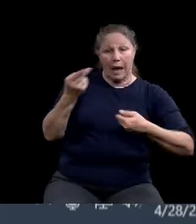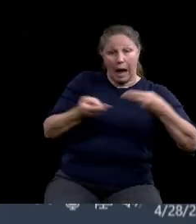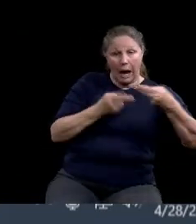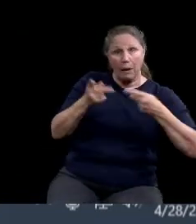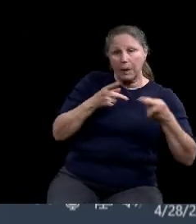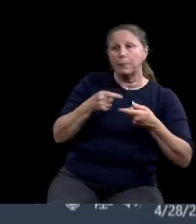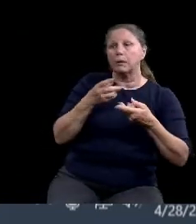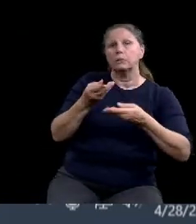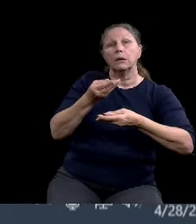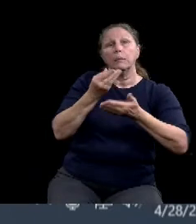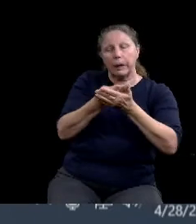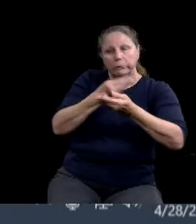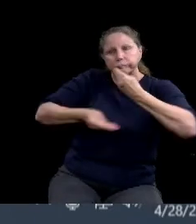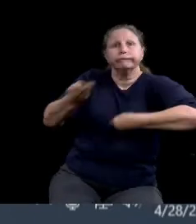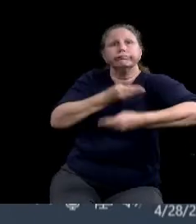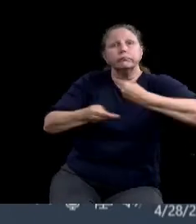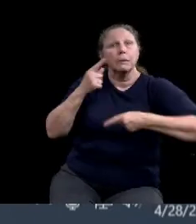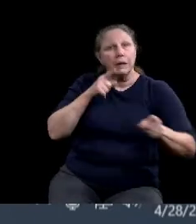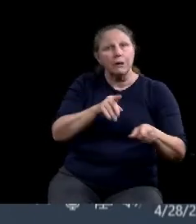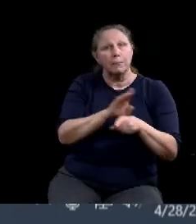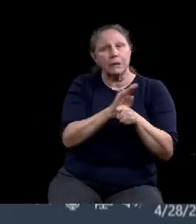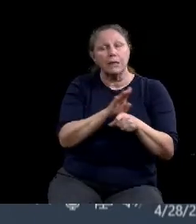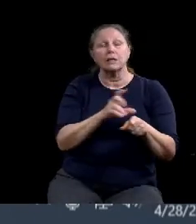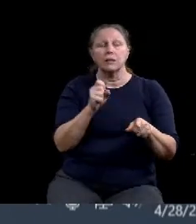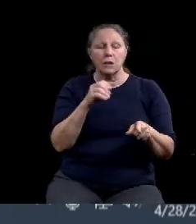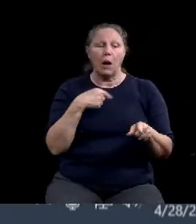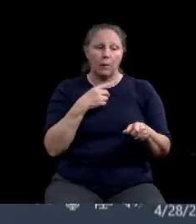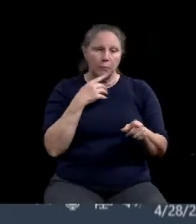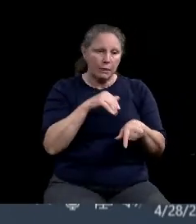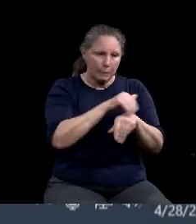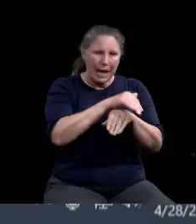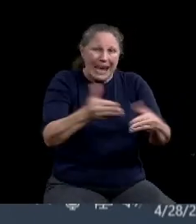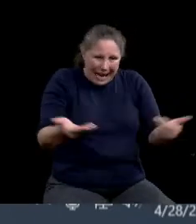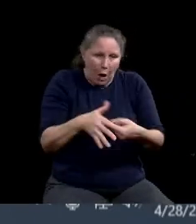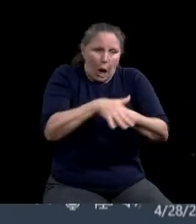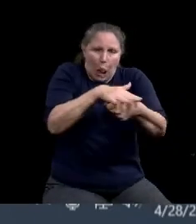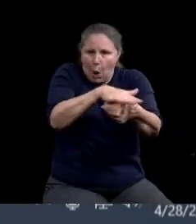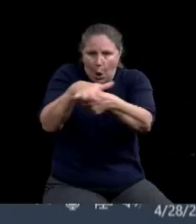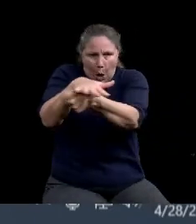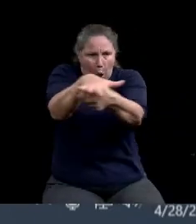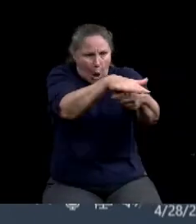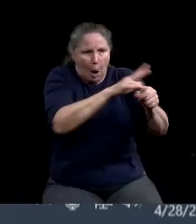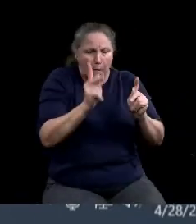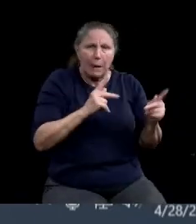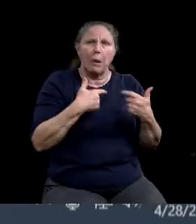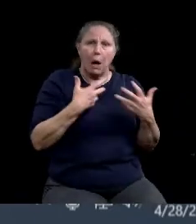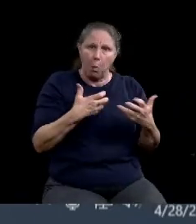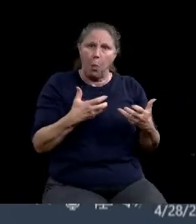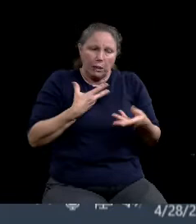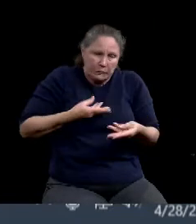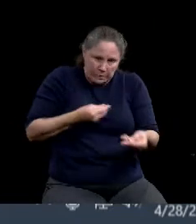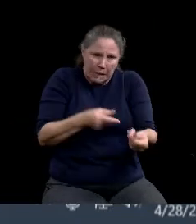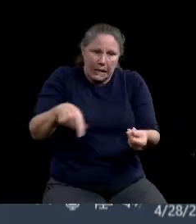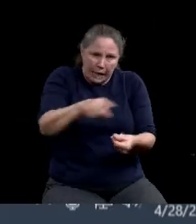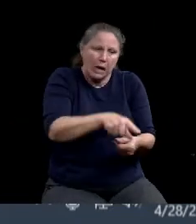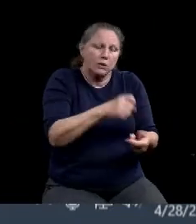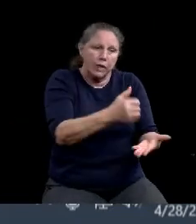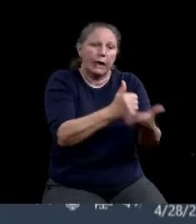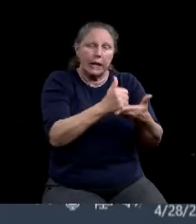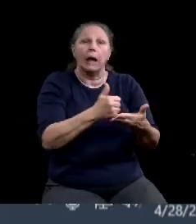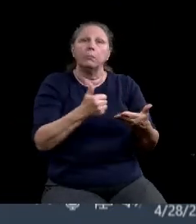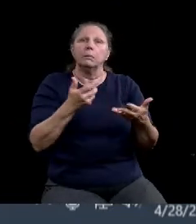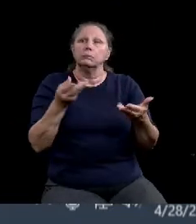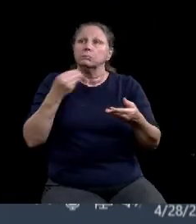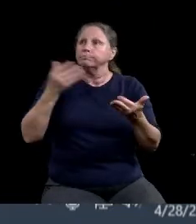landlords here in town and utilities here in town. But the move really is more about business